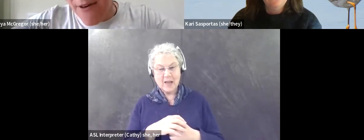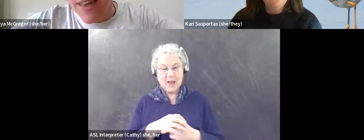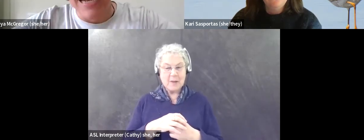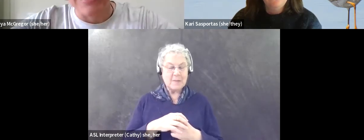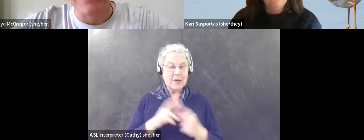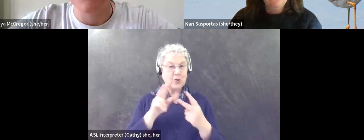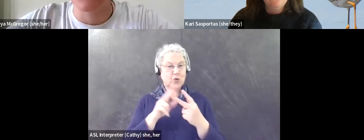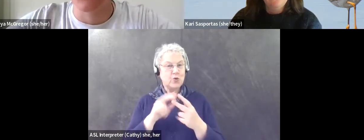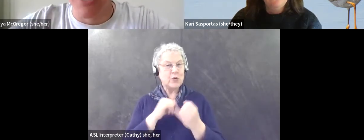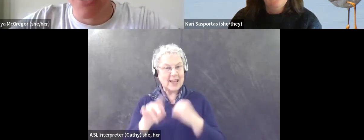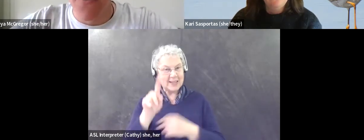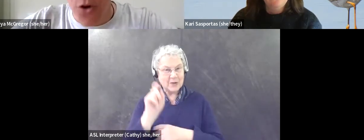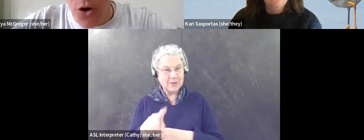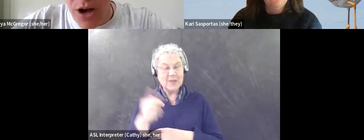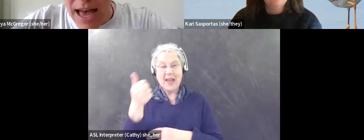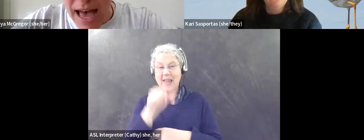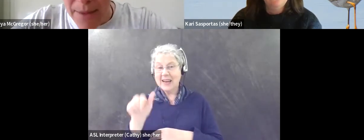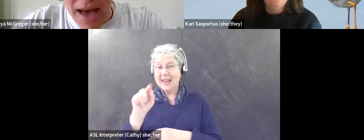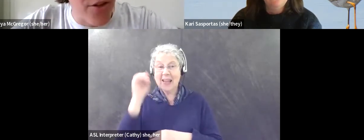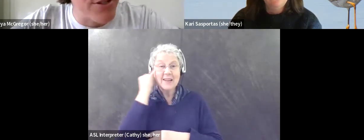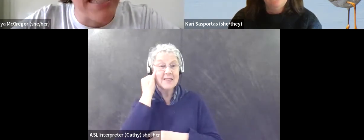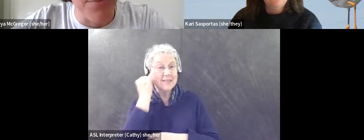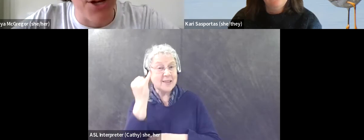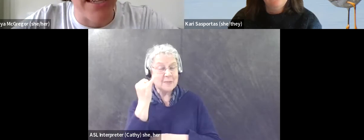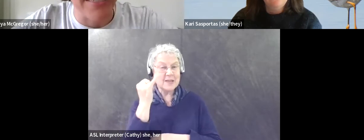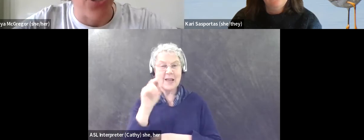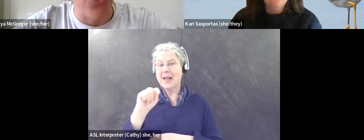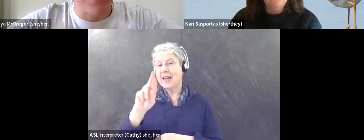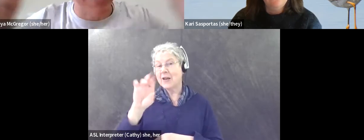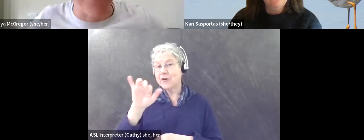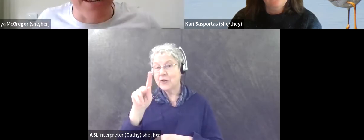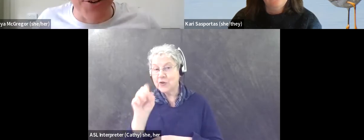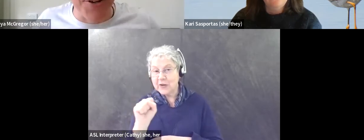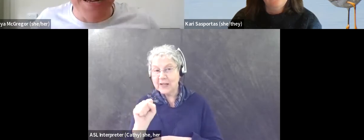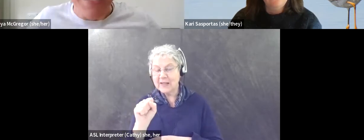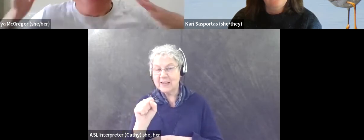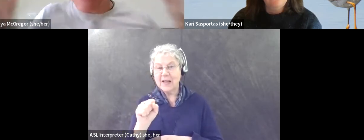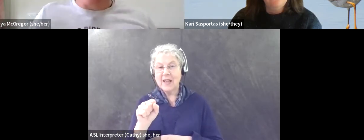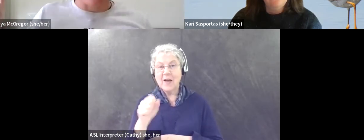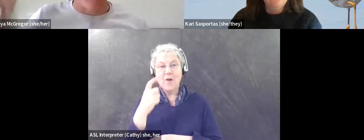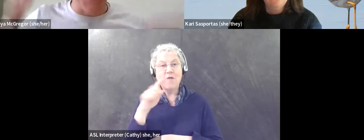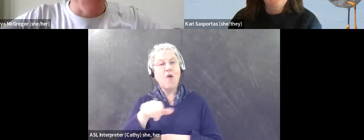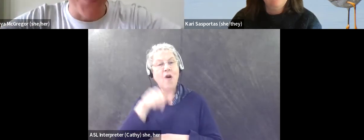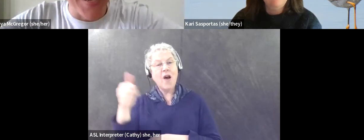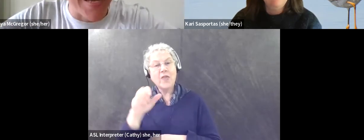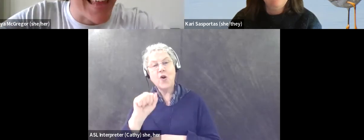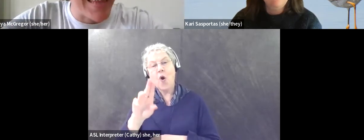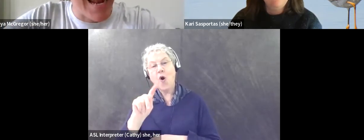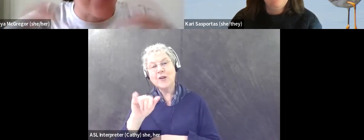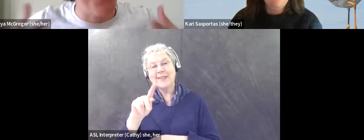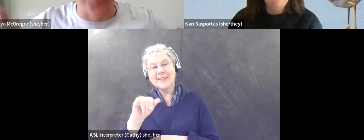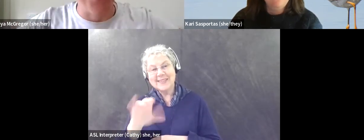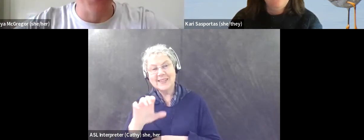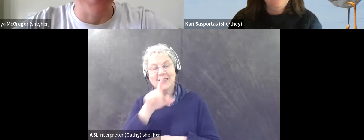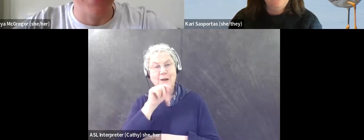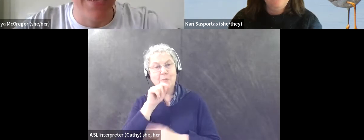do you have any tips and tricks for, um, other autistic birders that you have discovered in your years of, of birding that,